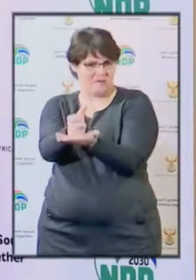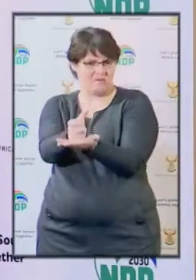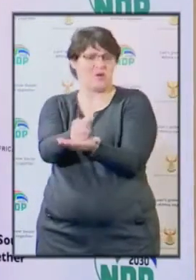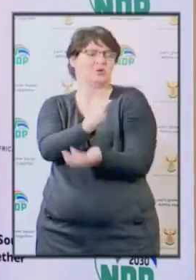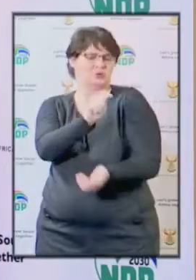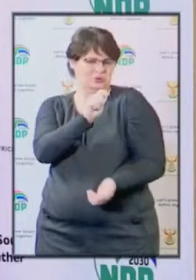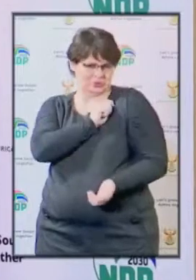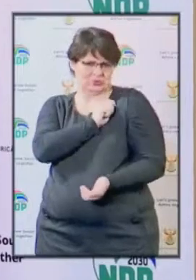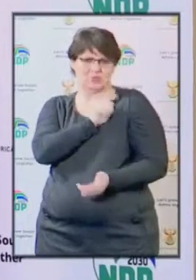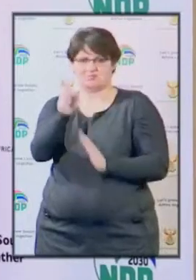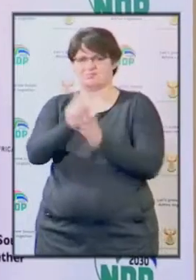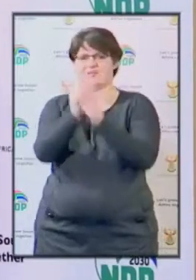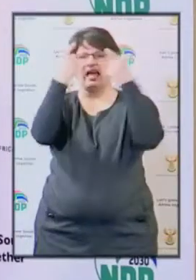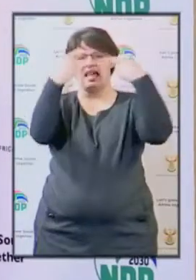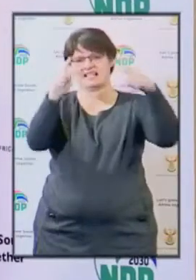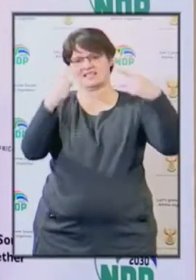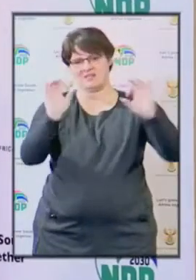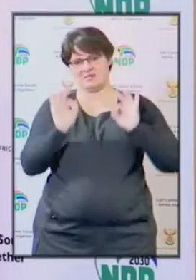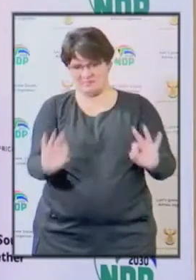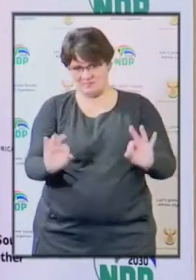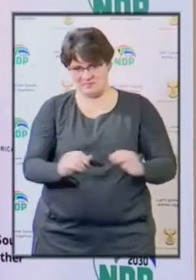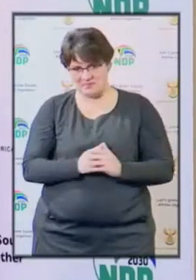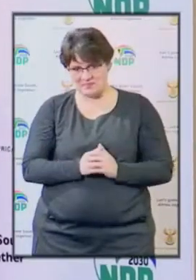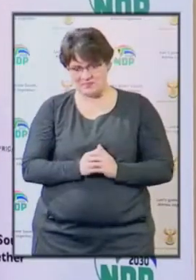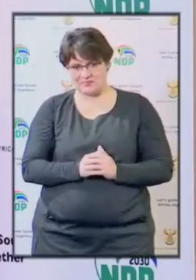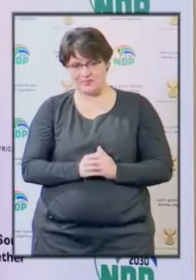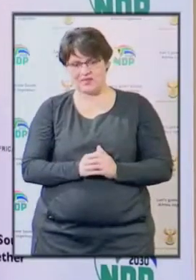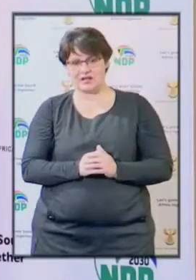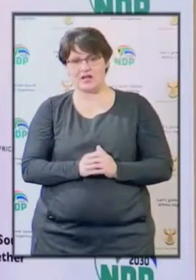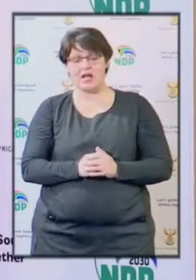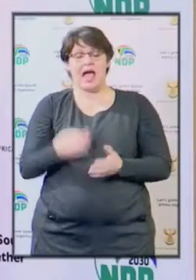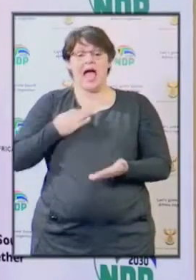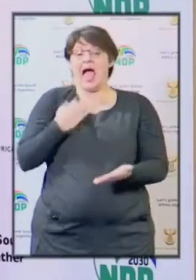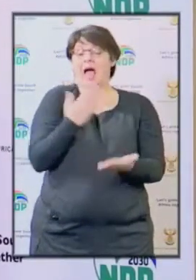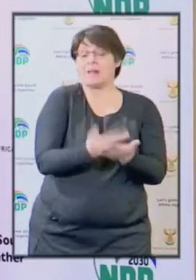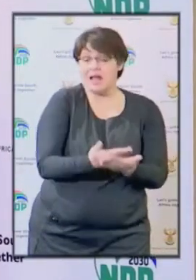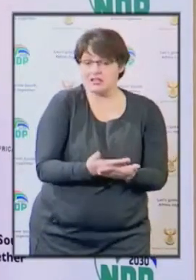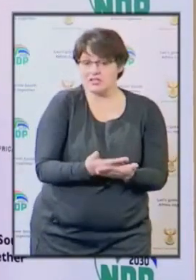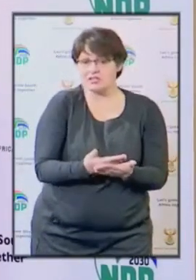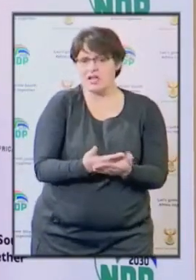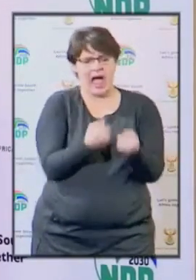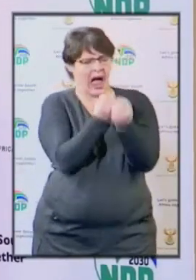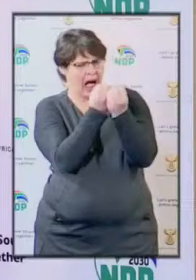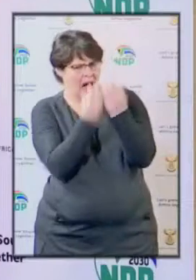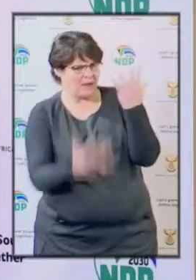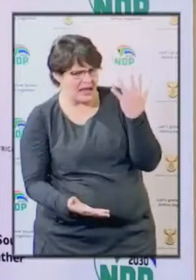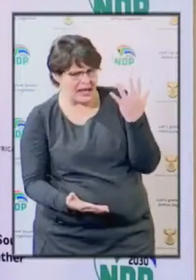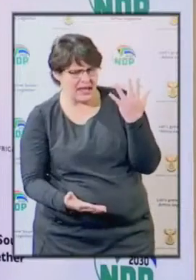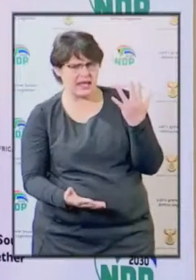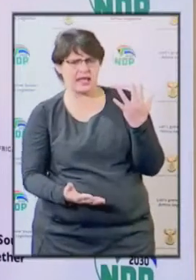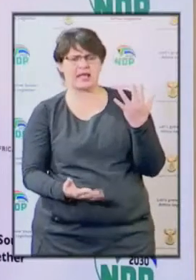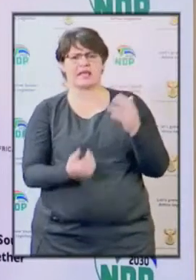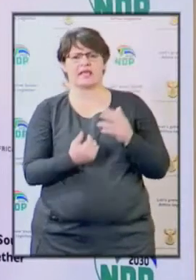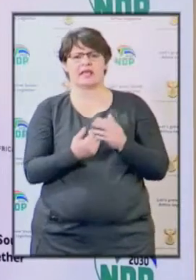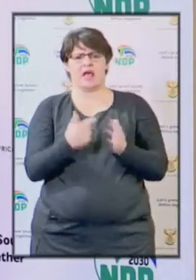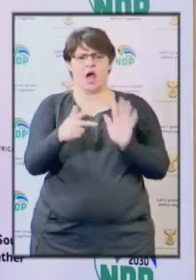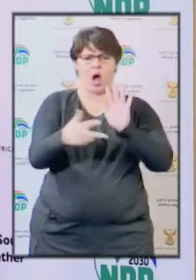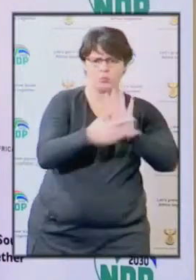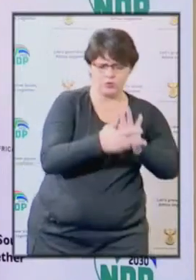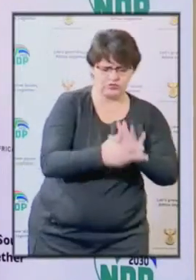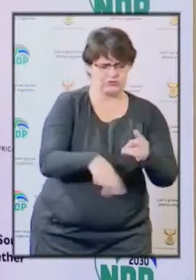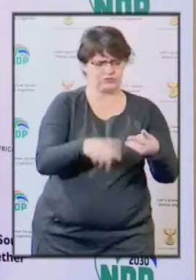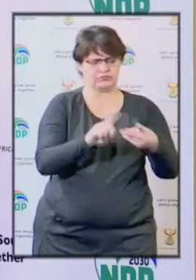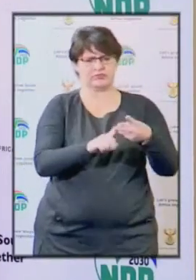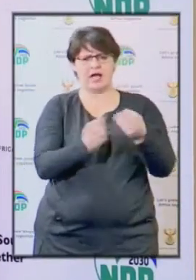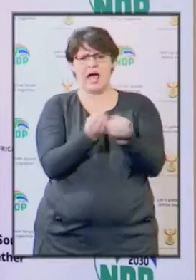their application has been accepted. So we will announce all the application in terms of numbers, how many have been approved,